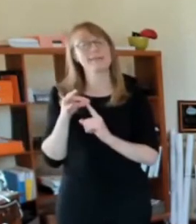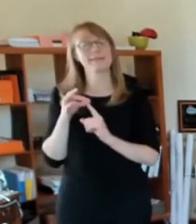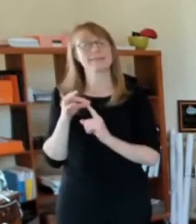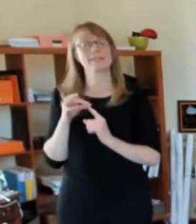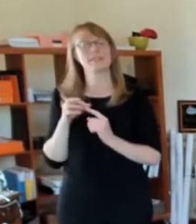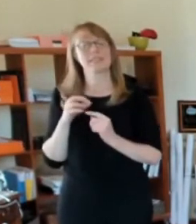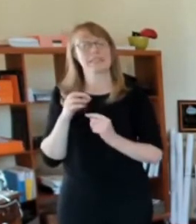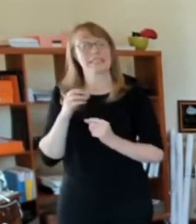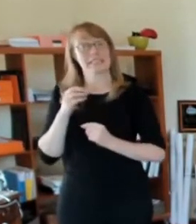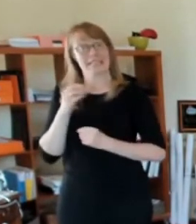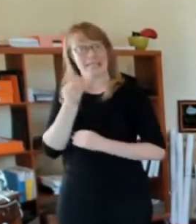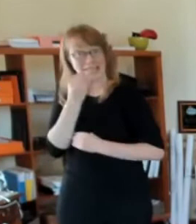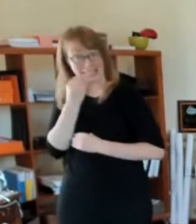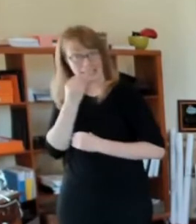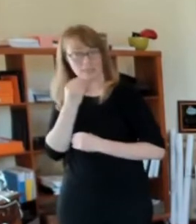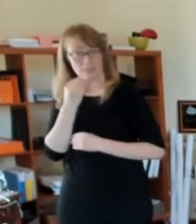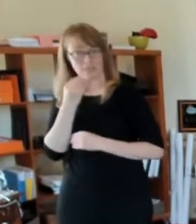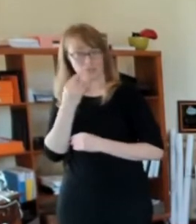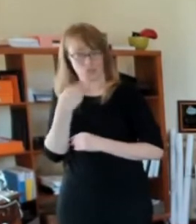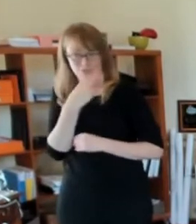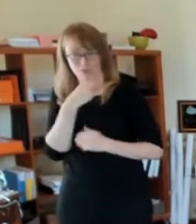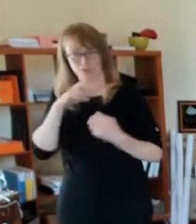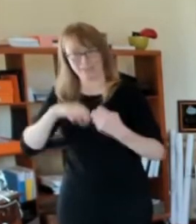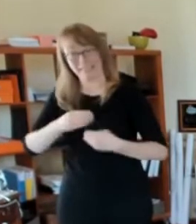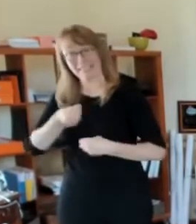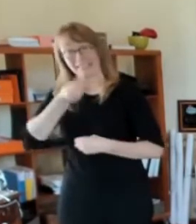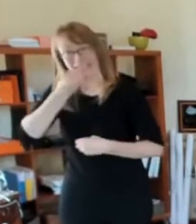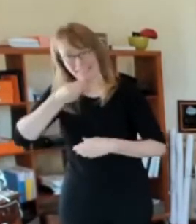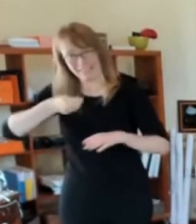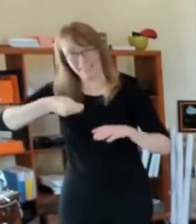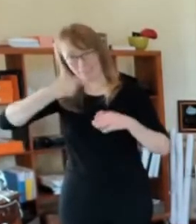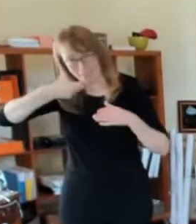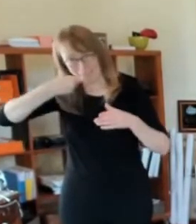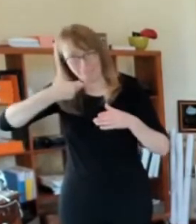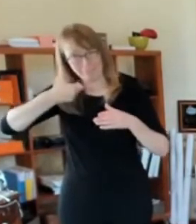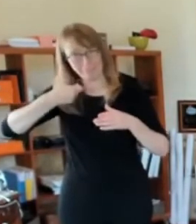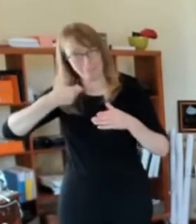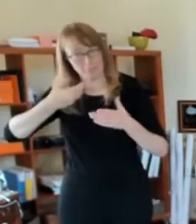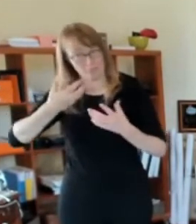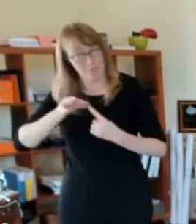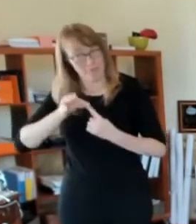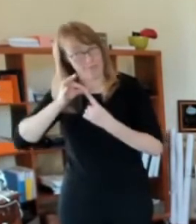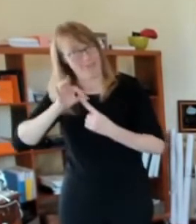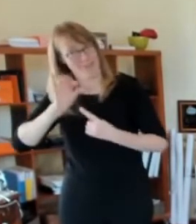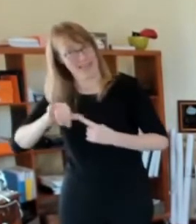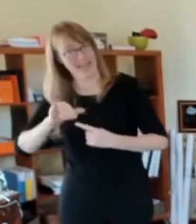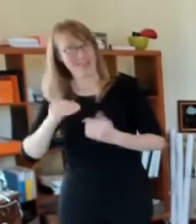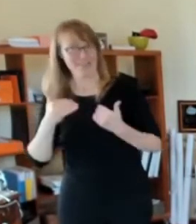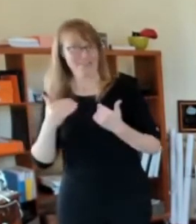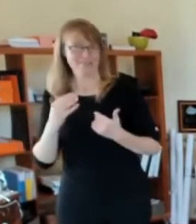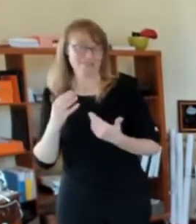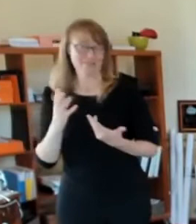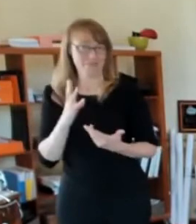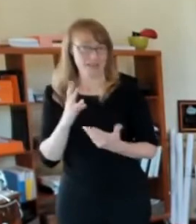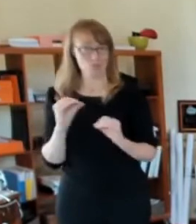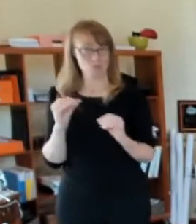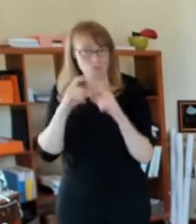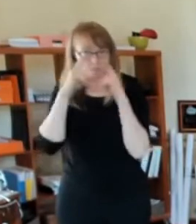eating, you need to have your mask on. And, uh, there isn't anything else that we can do